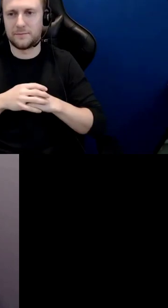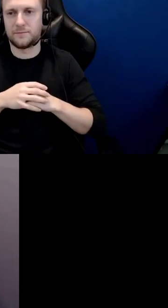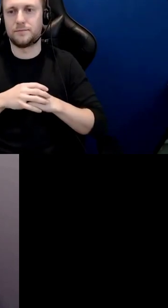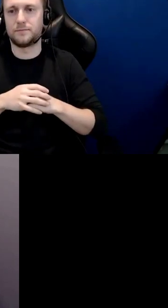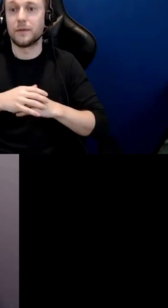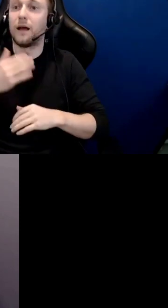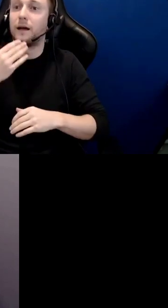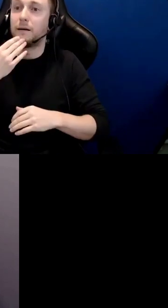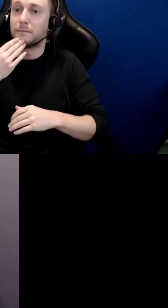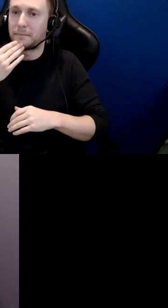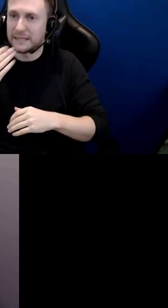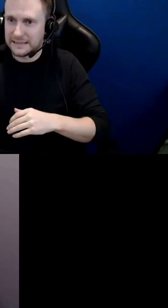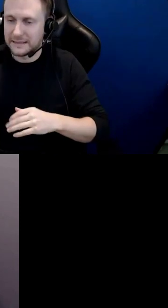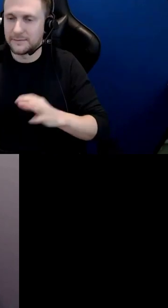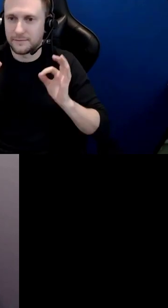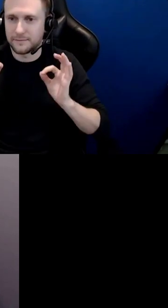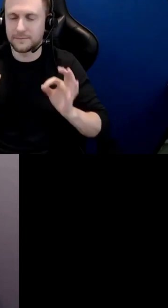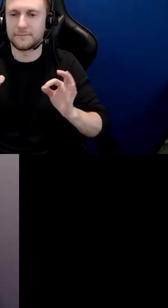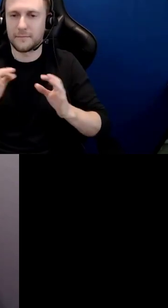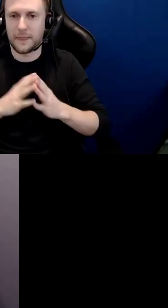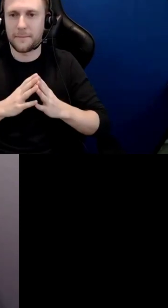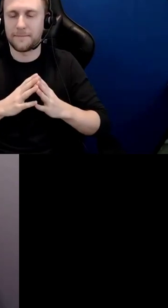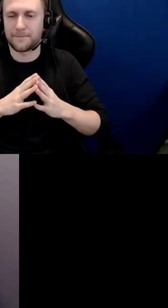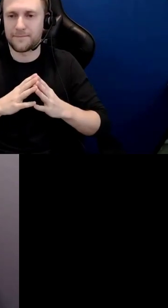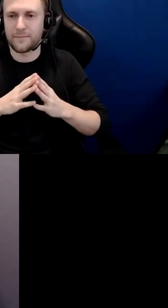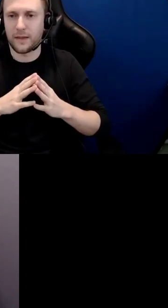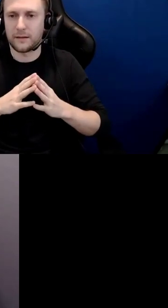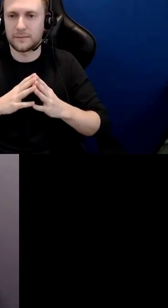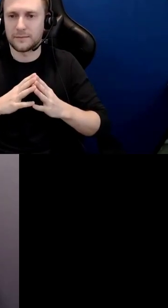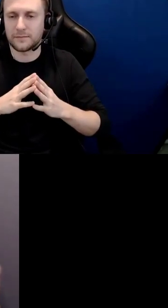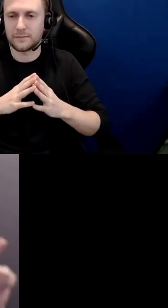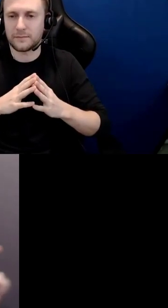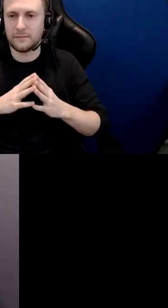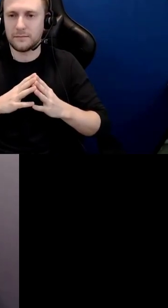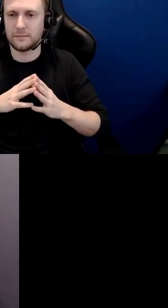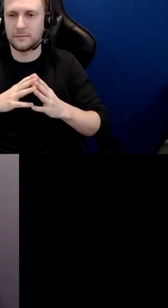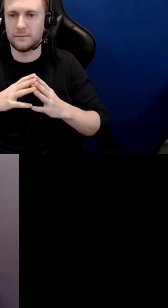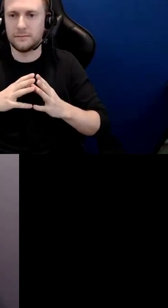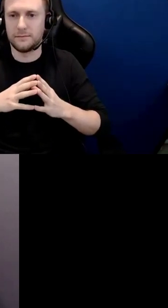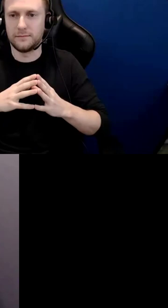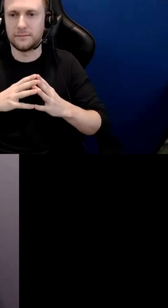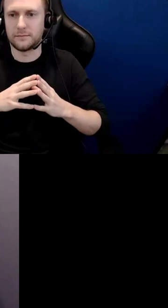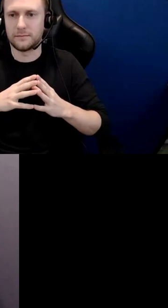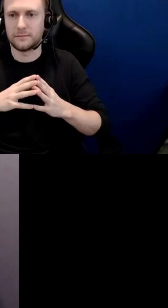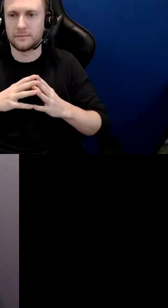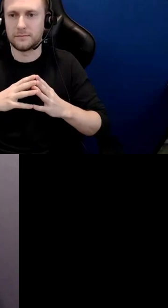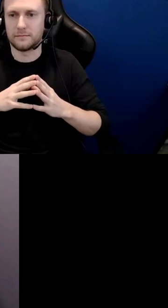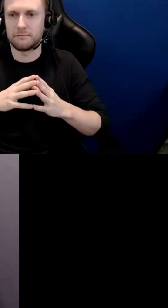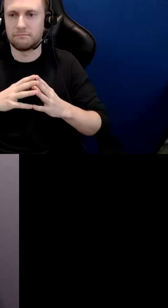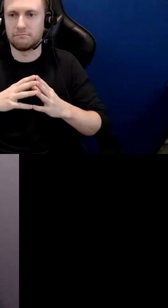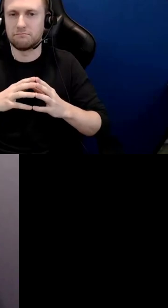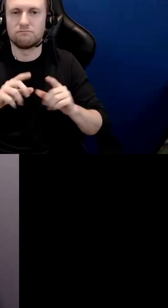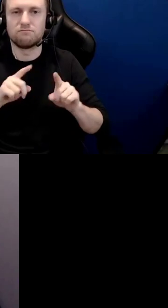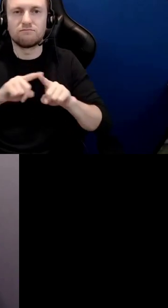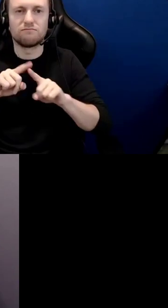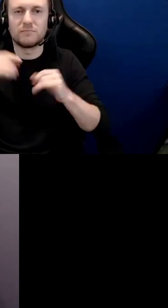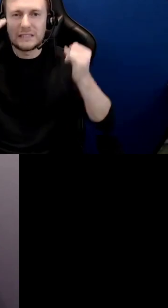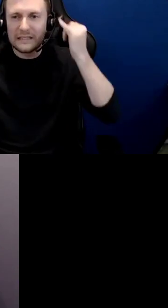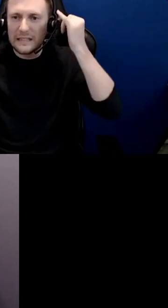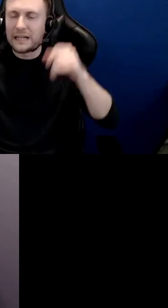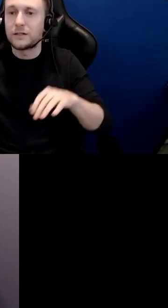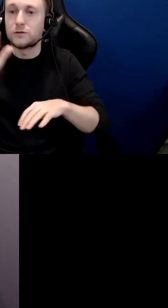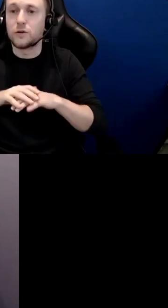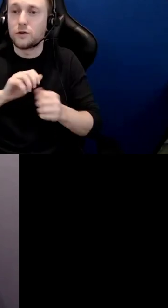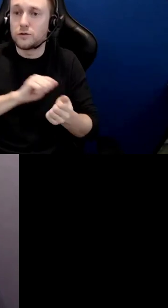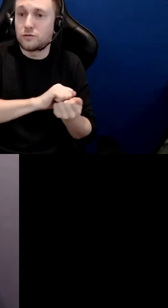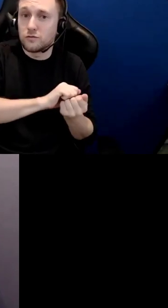one that we made in the previous poll spoke to the how we are actually going to create change by actually changing our minds and